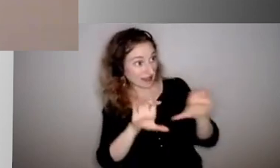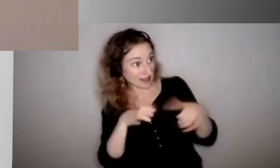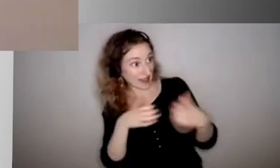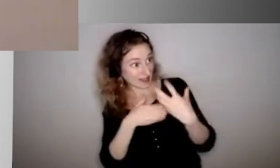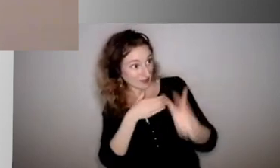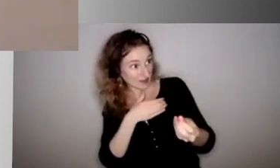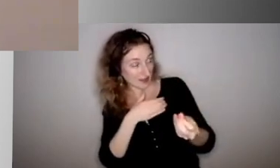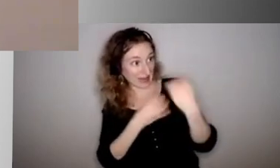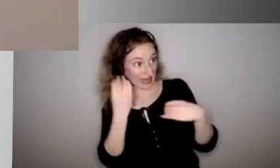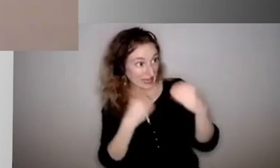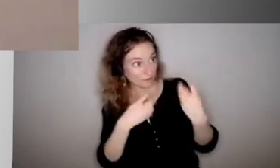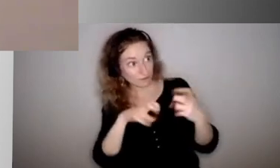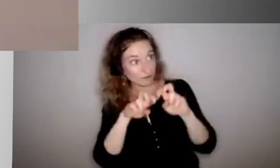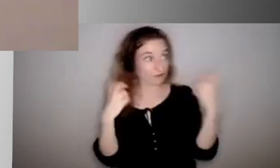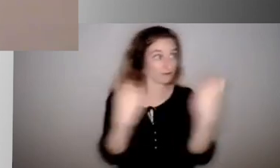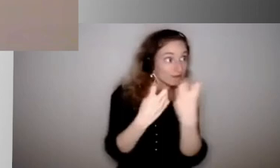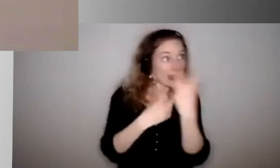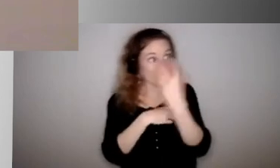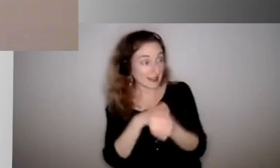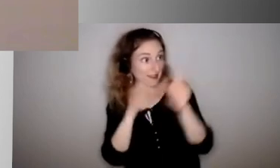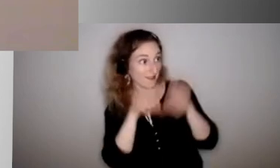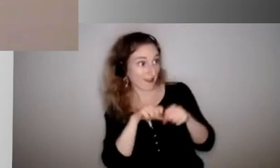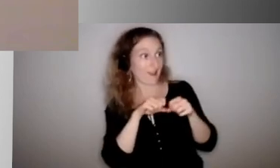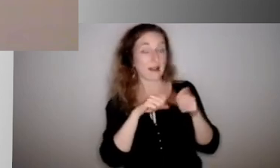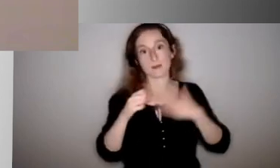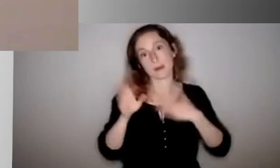being outside. So as long as we can do it, that's my plan.